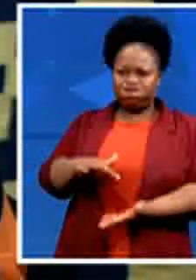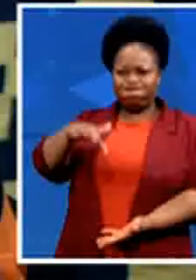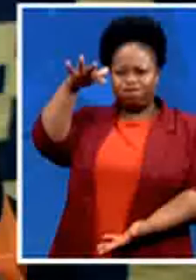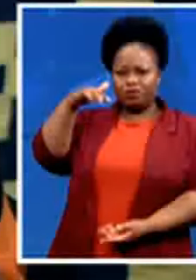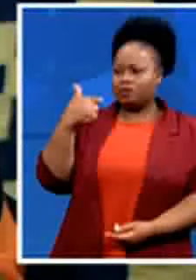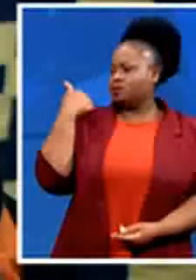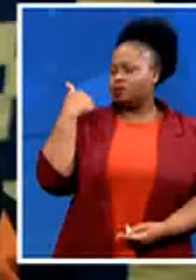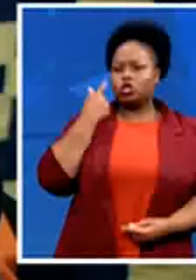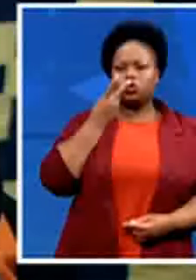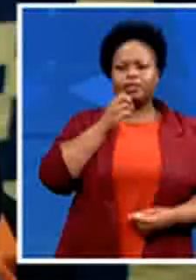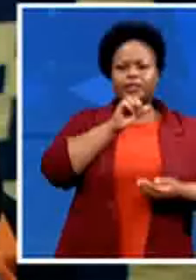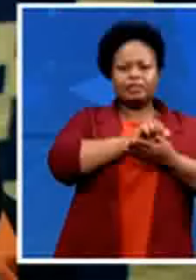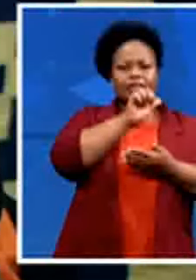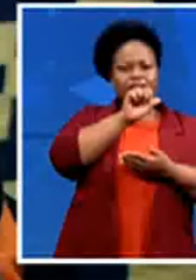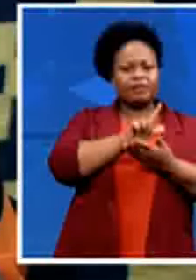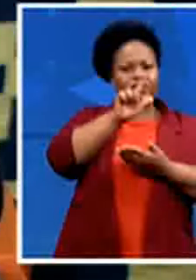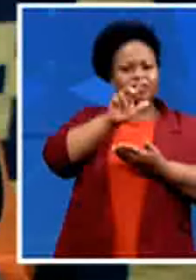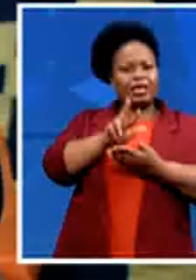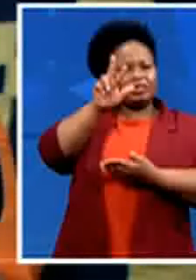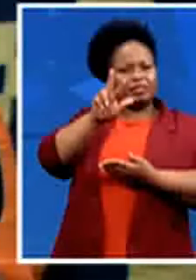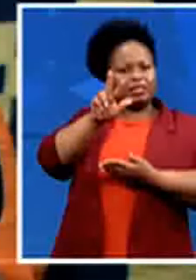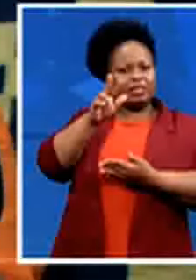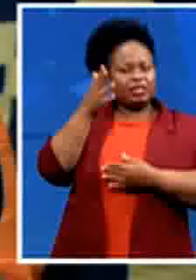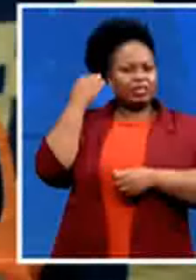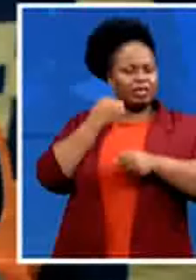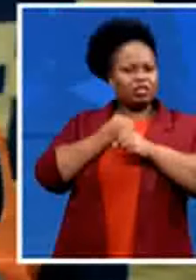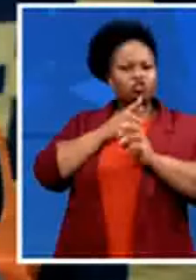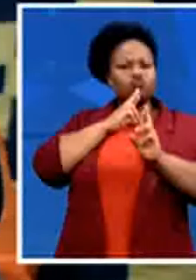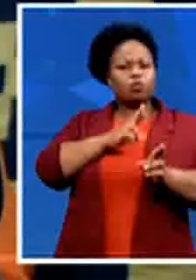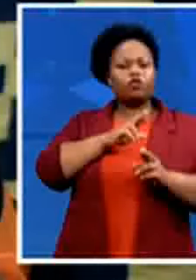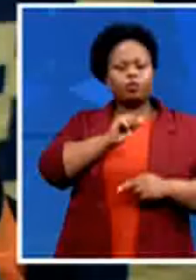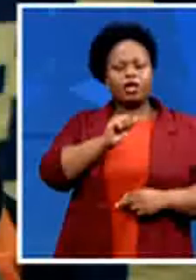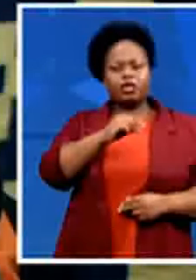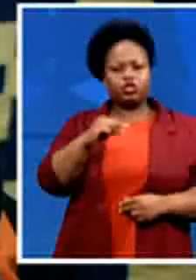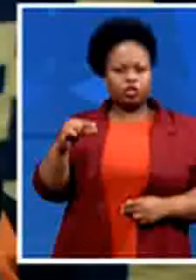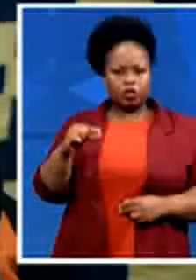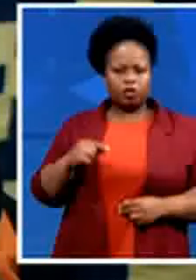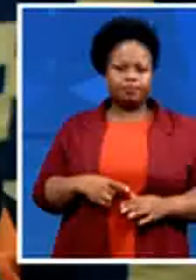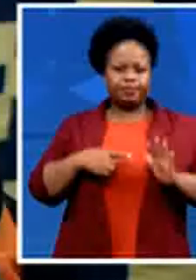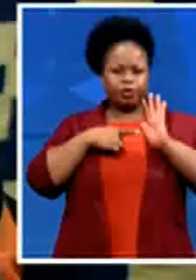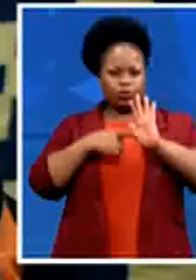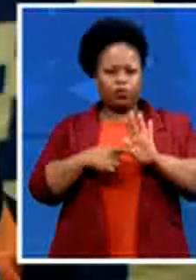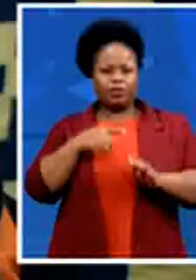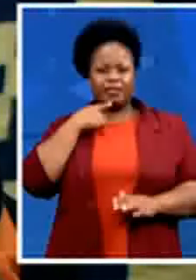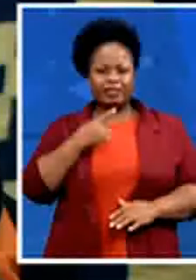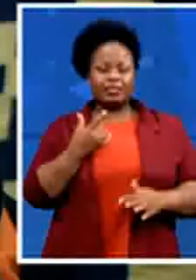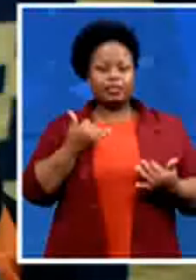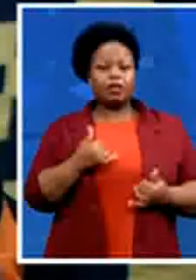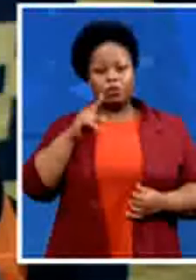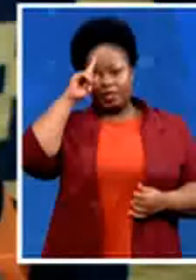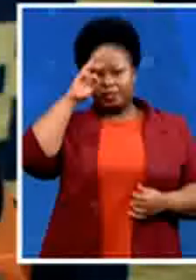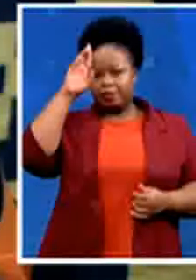uh um report um they showed that for instance nelson mandela bay lost 700